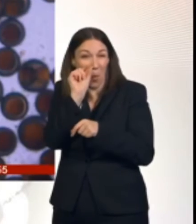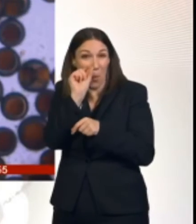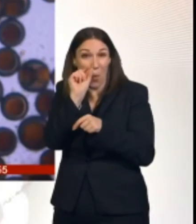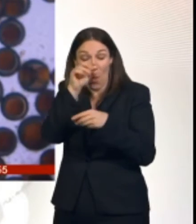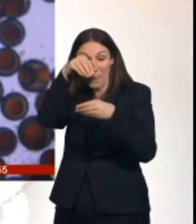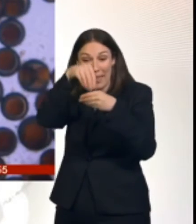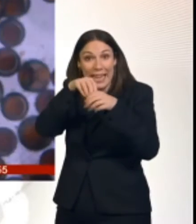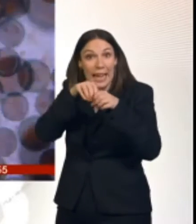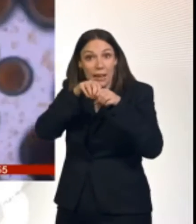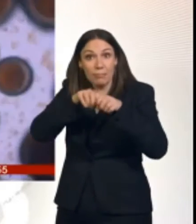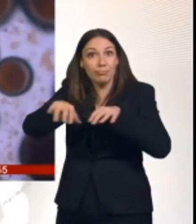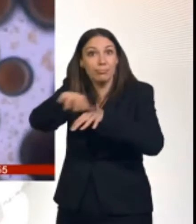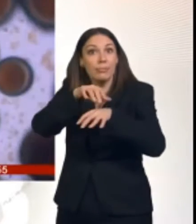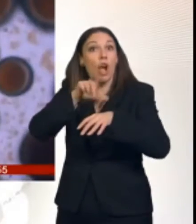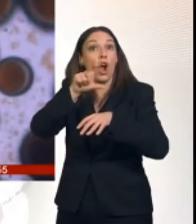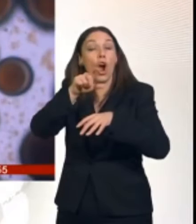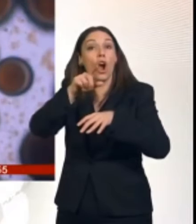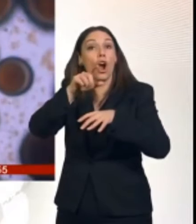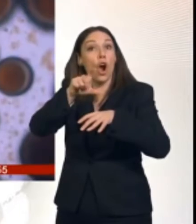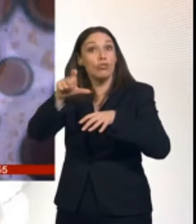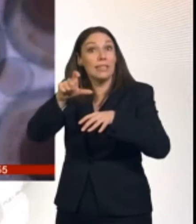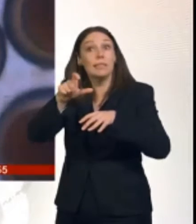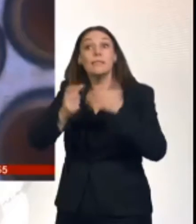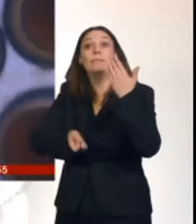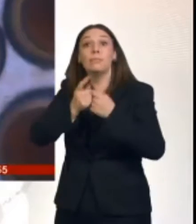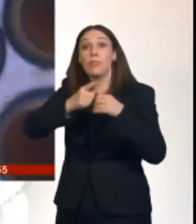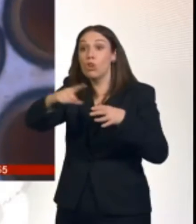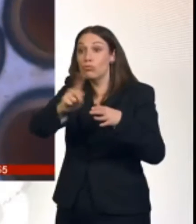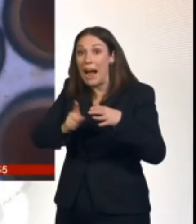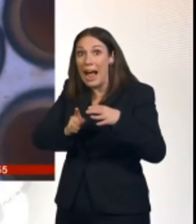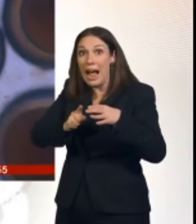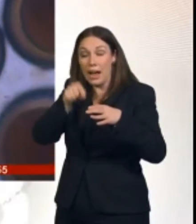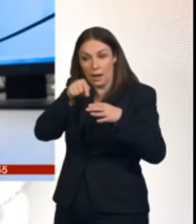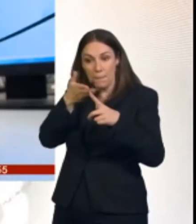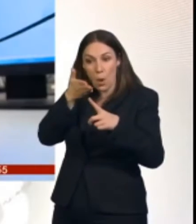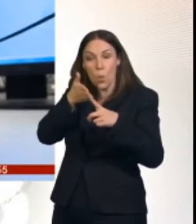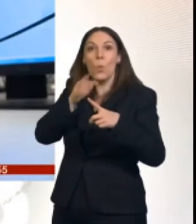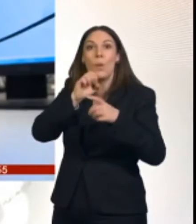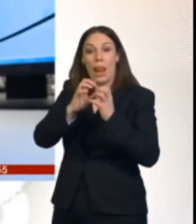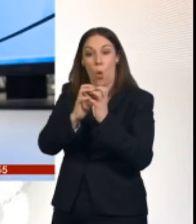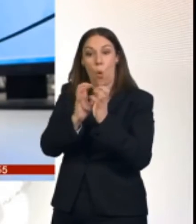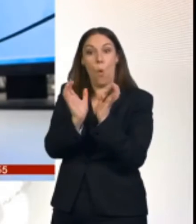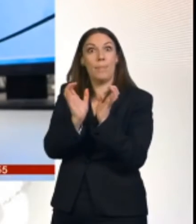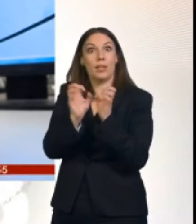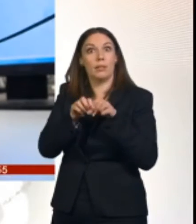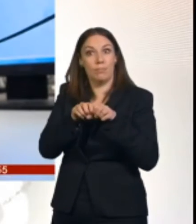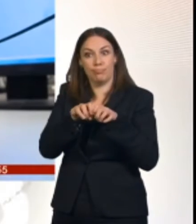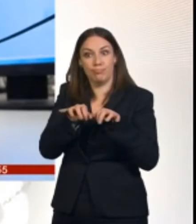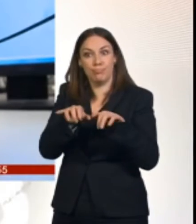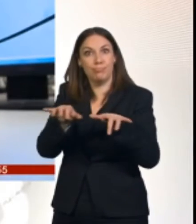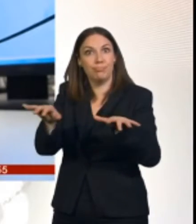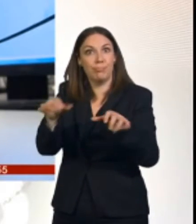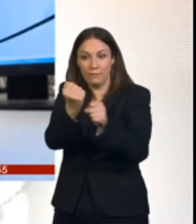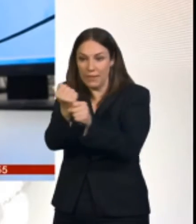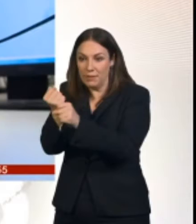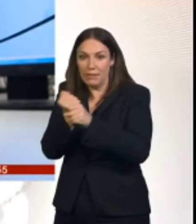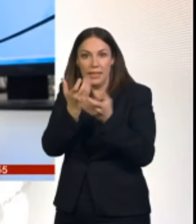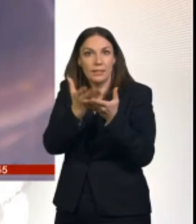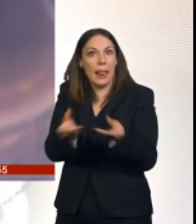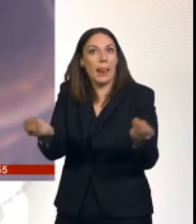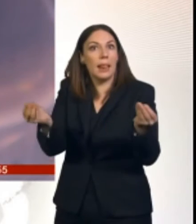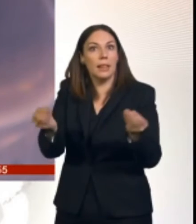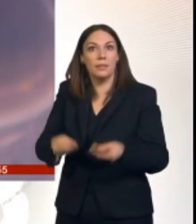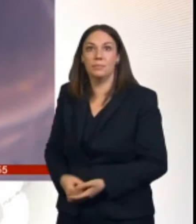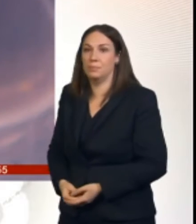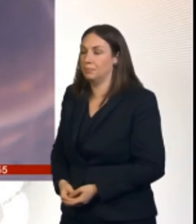open, releasing a healing agent that fixes the crack. So they come along off the tube. They are collected in the